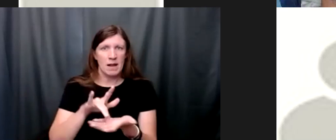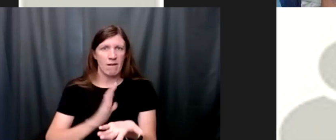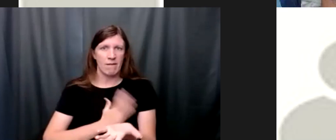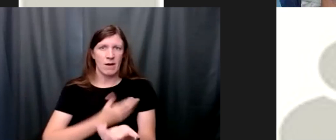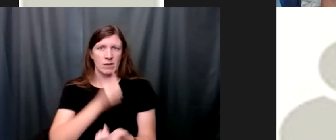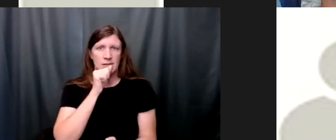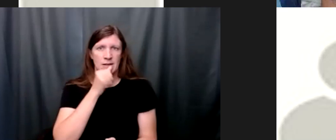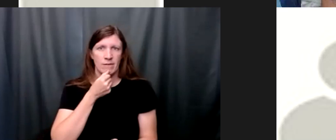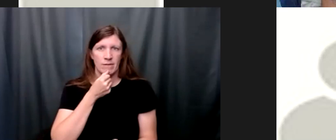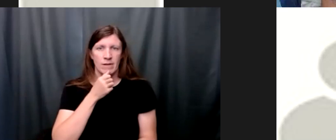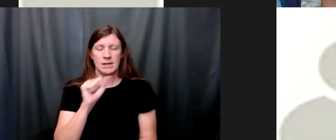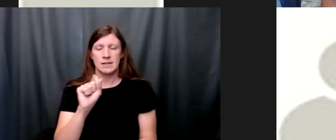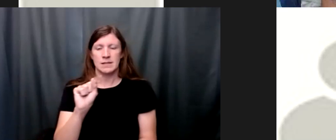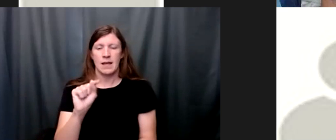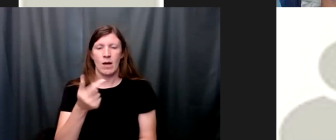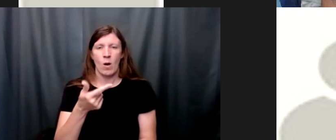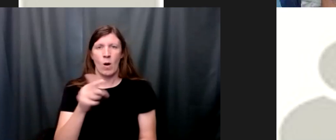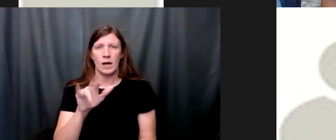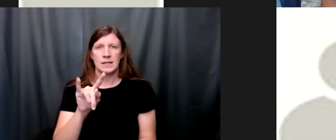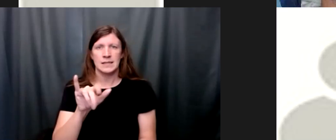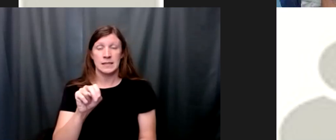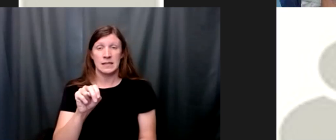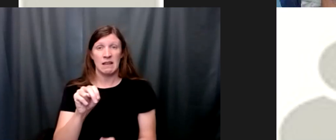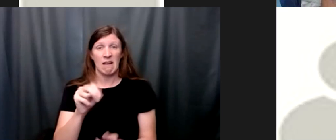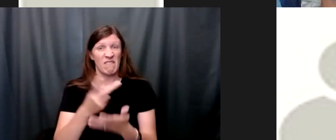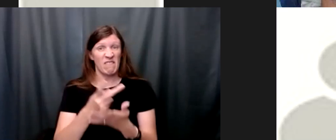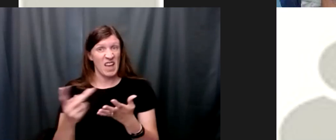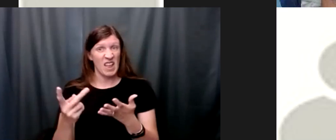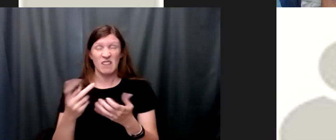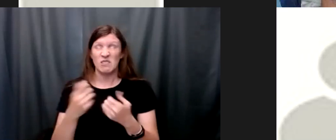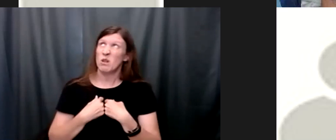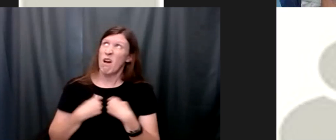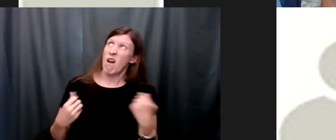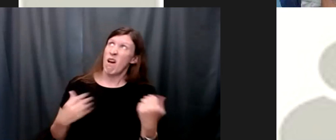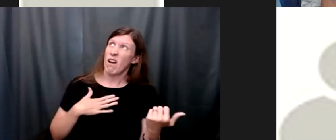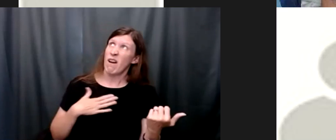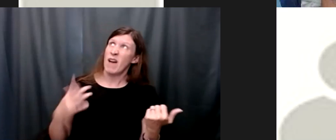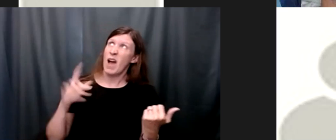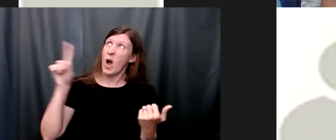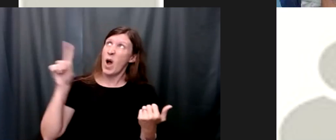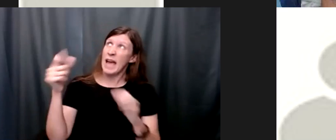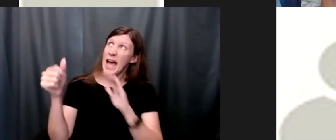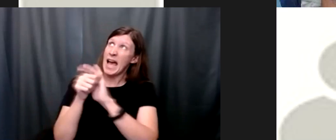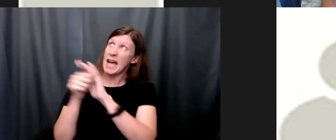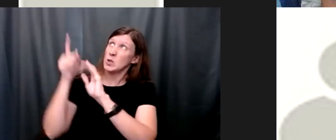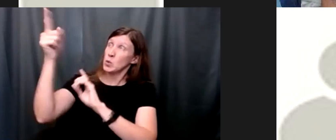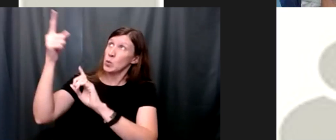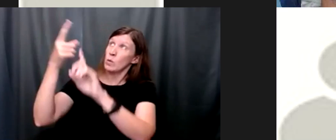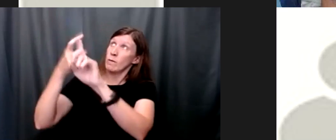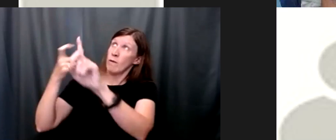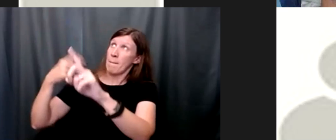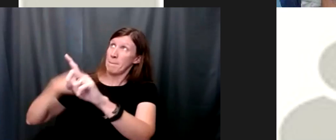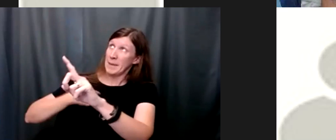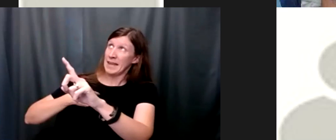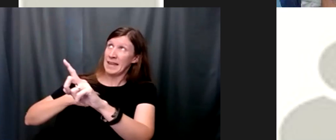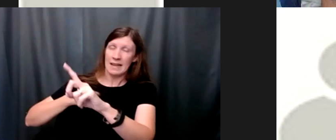saint augustine once said in failing to confess lord i would only hide you from myself not myself from you